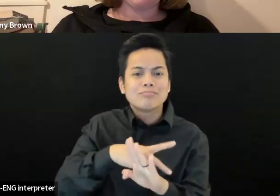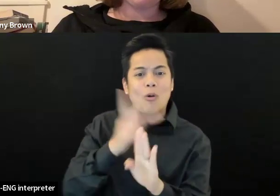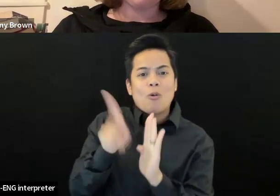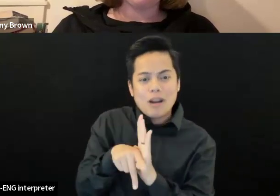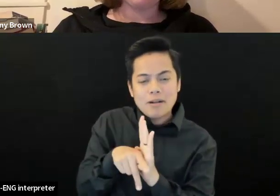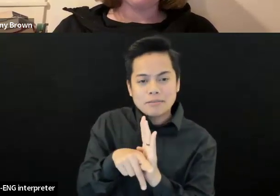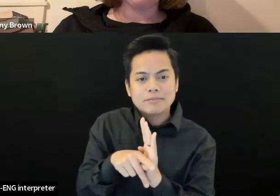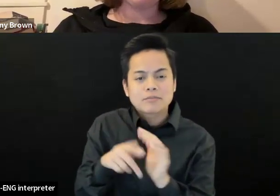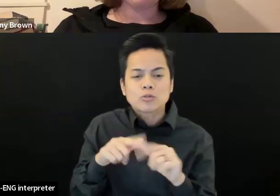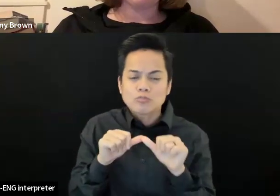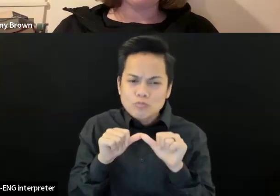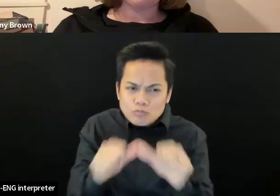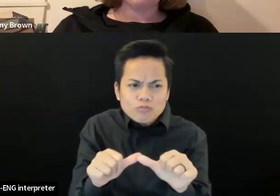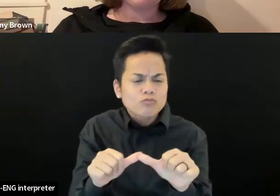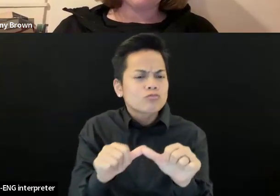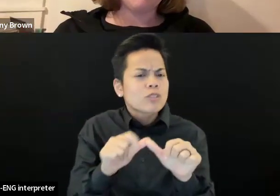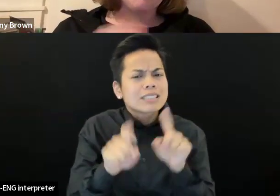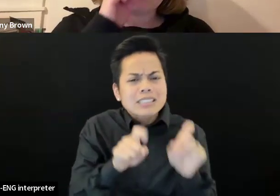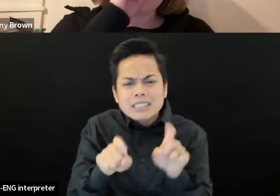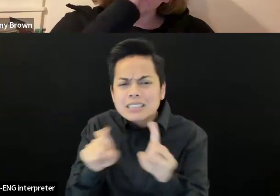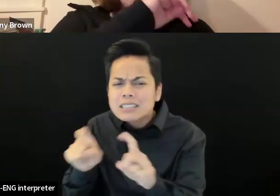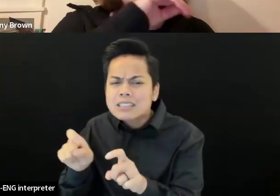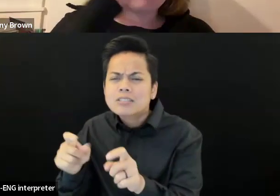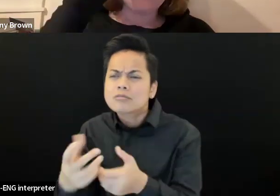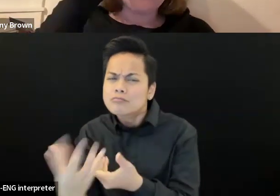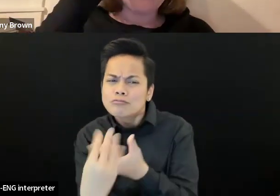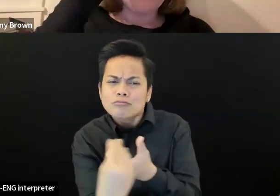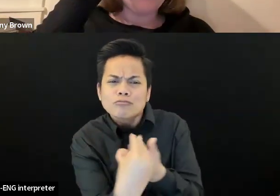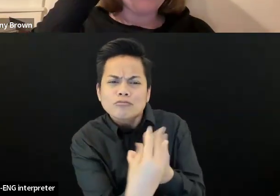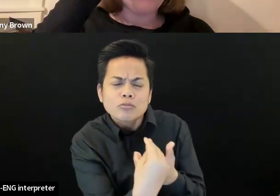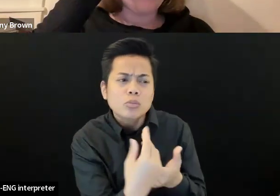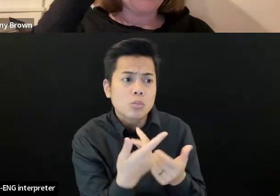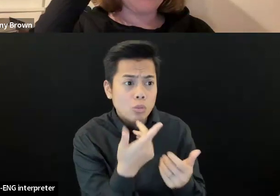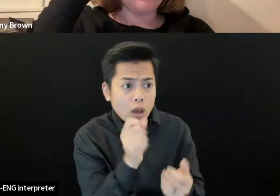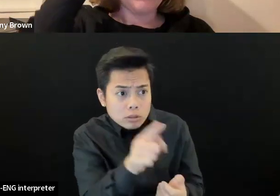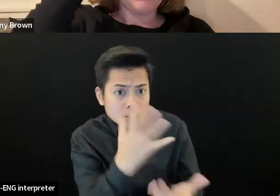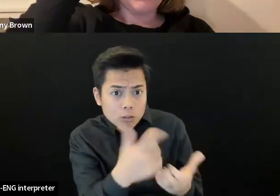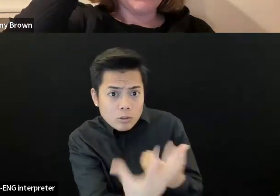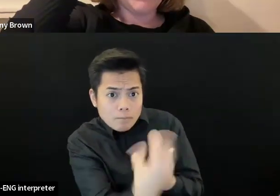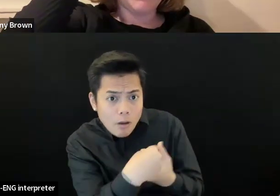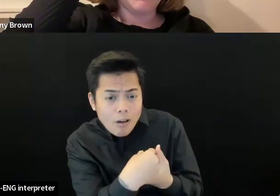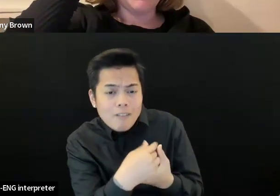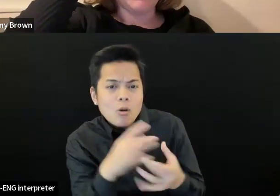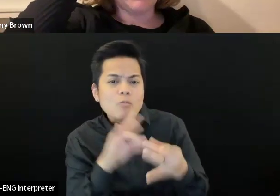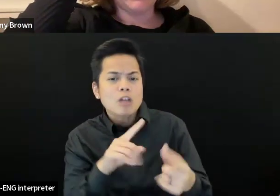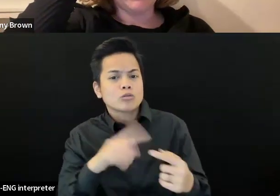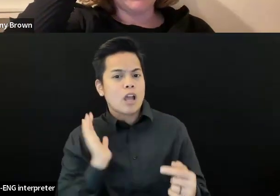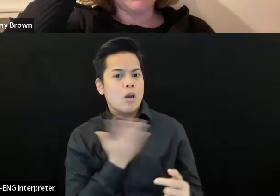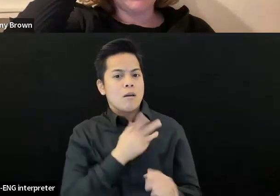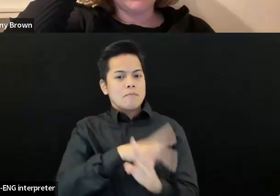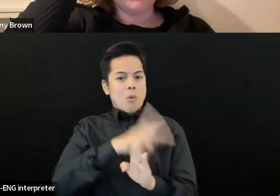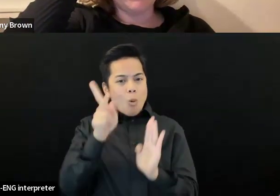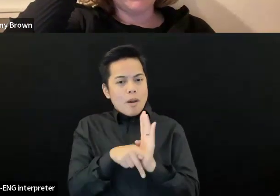things people want to be a part of. And part of that will be for our programs. And part of that will be that we hope we can also do some